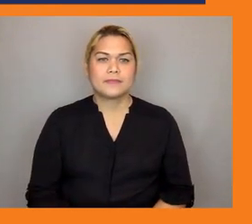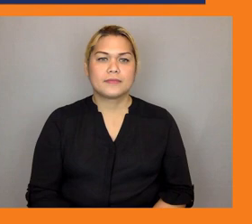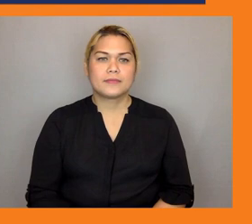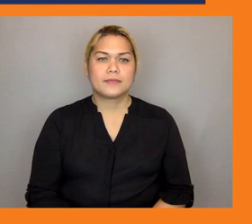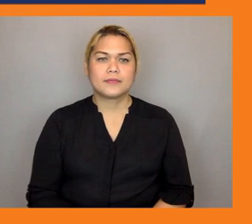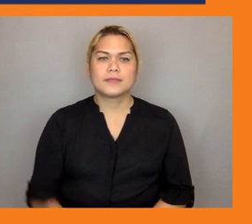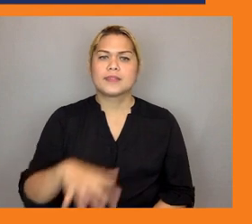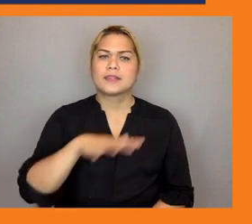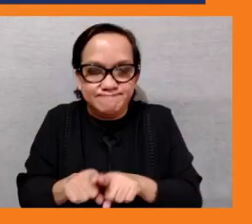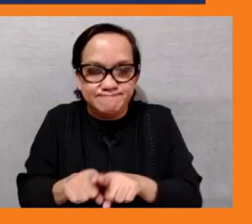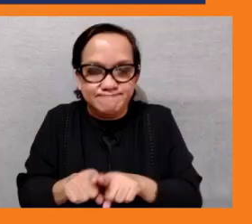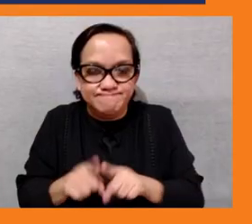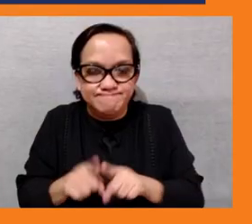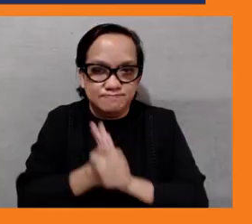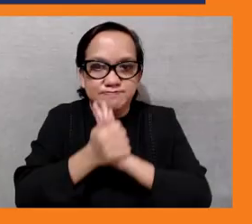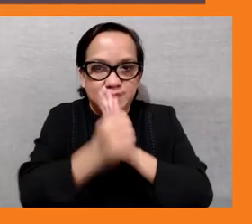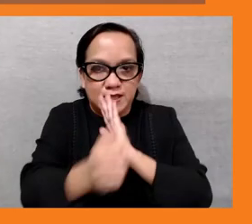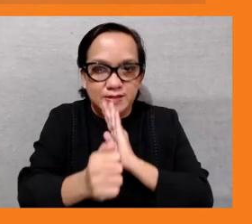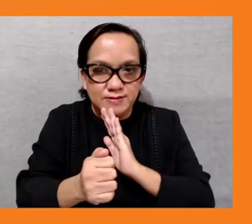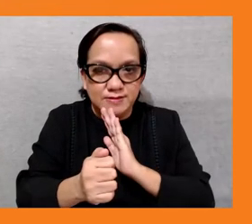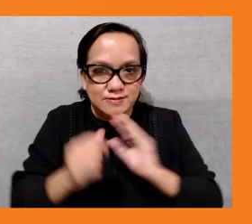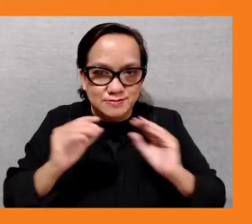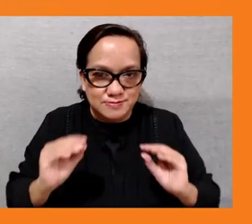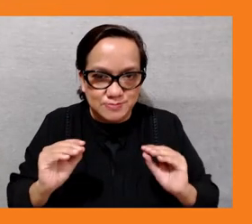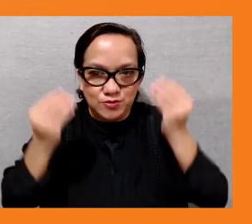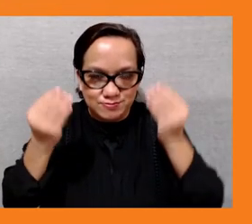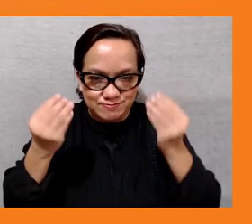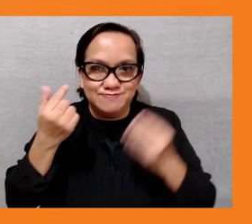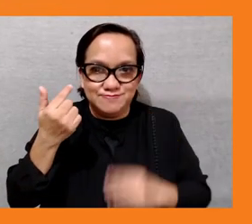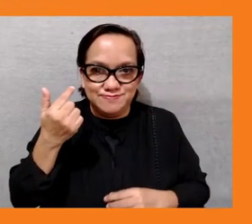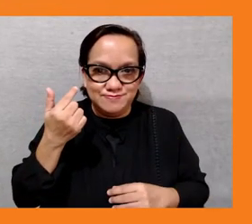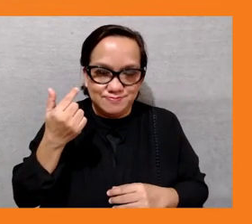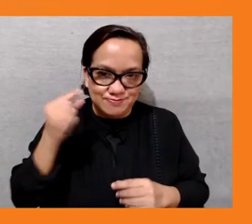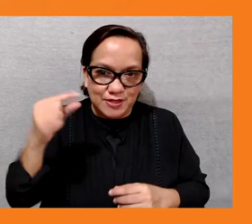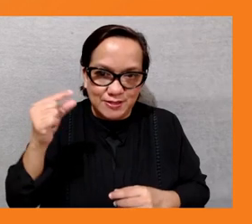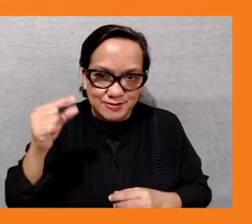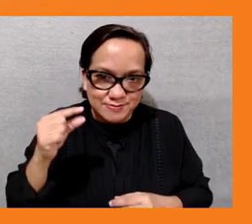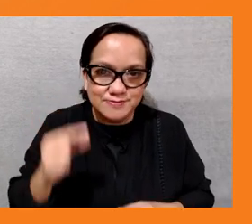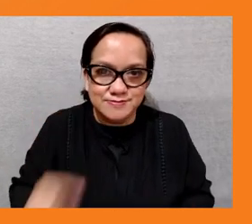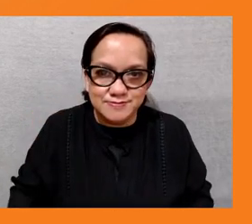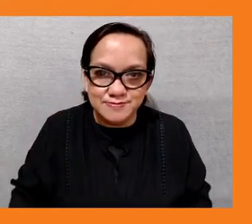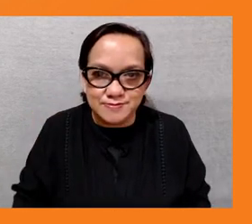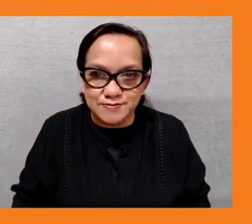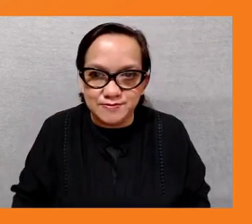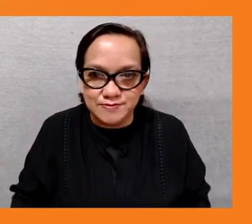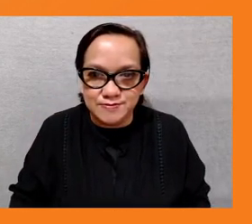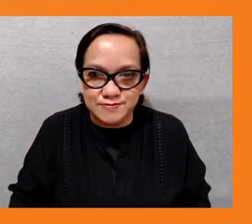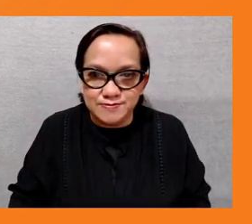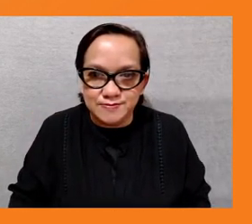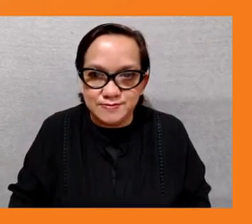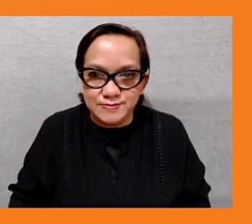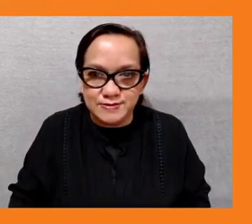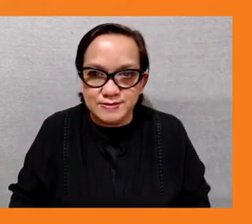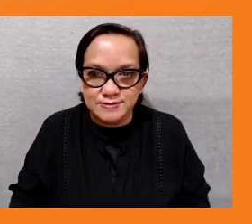thank you felix um kate i wanted to take this to you